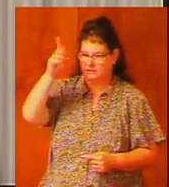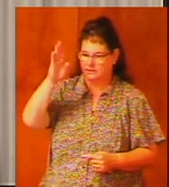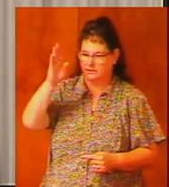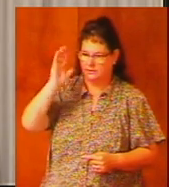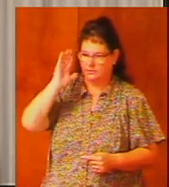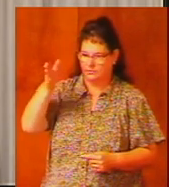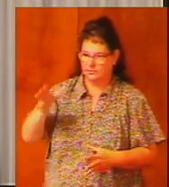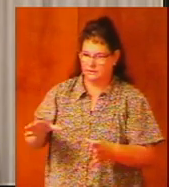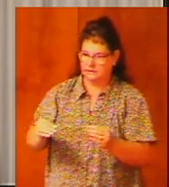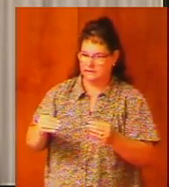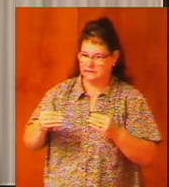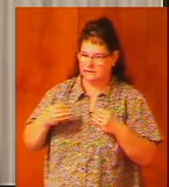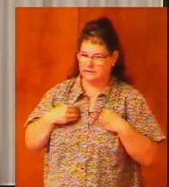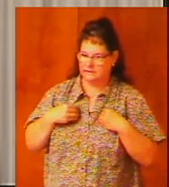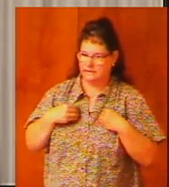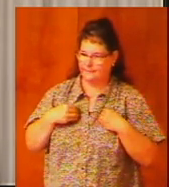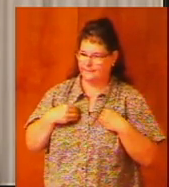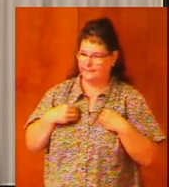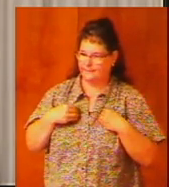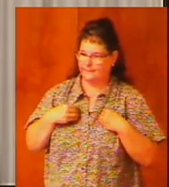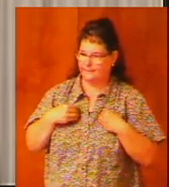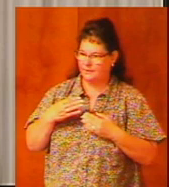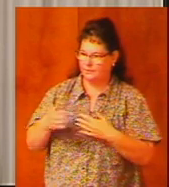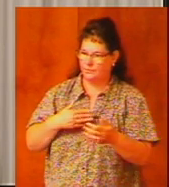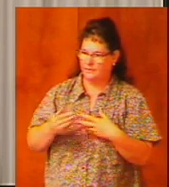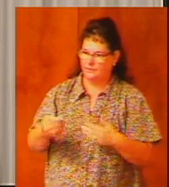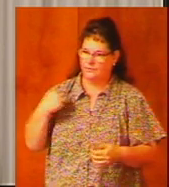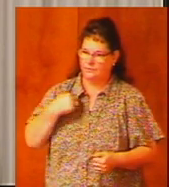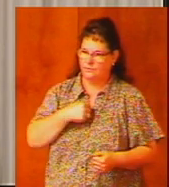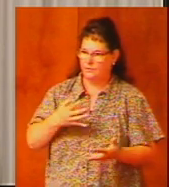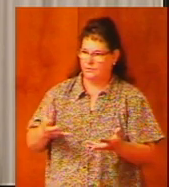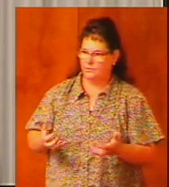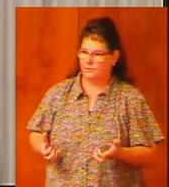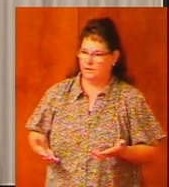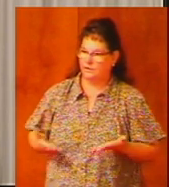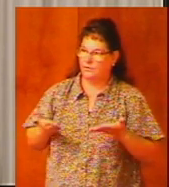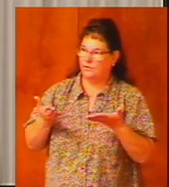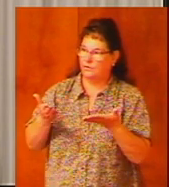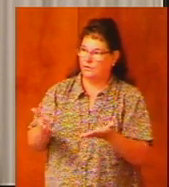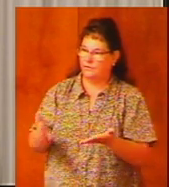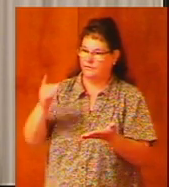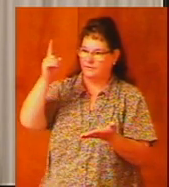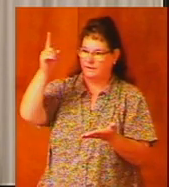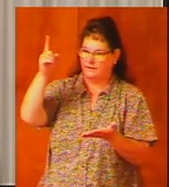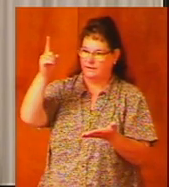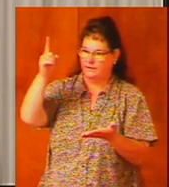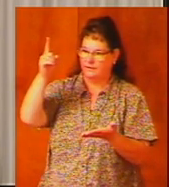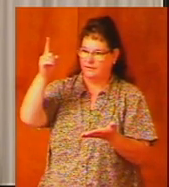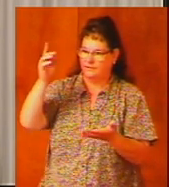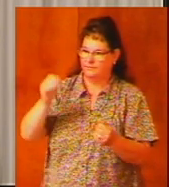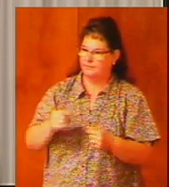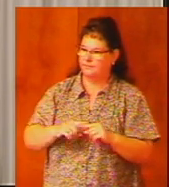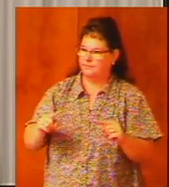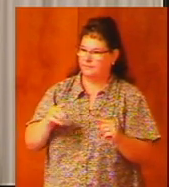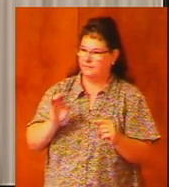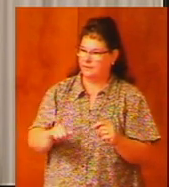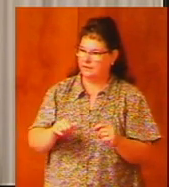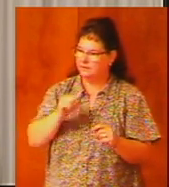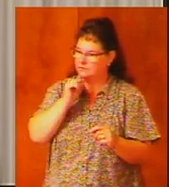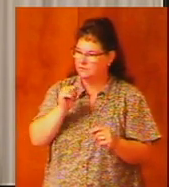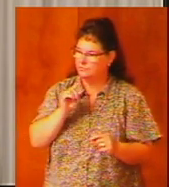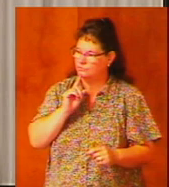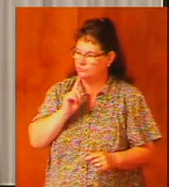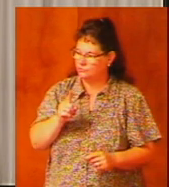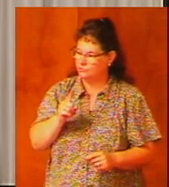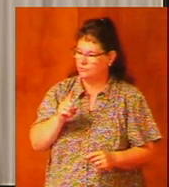will accept whatever we want to offer him well folks that wasn't